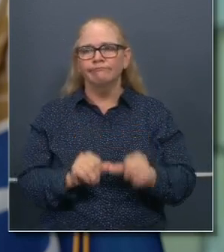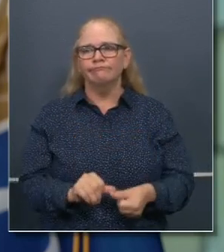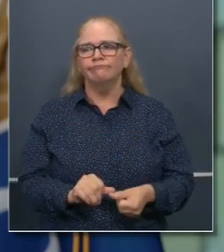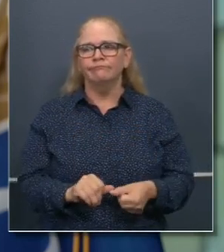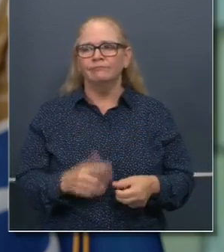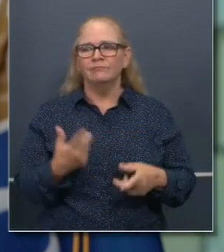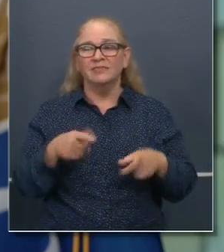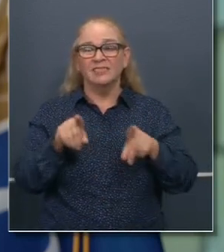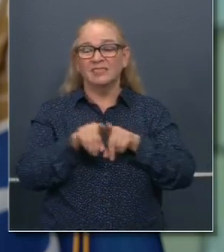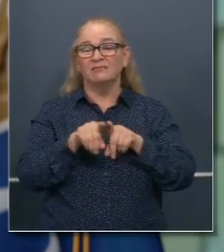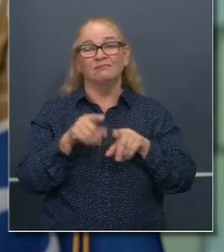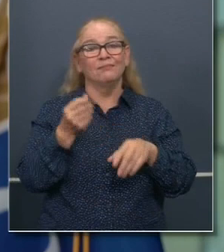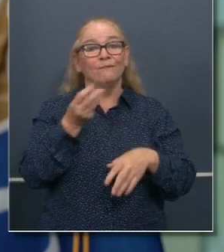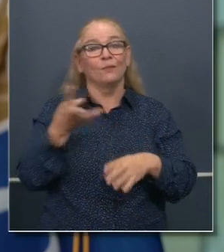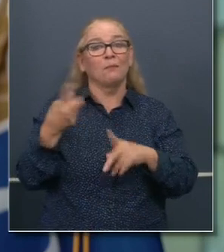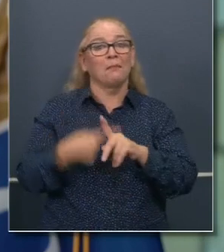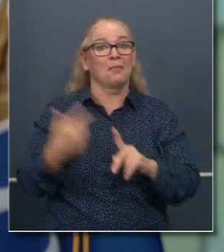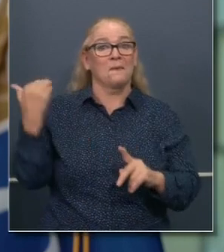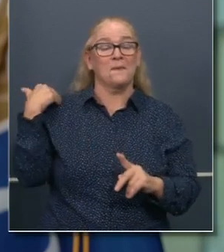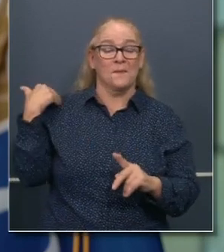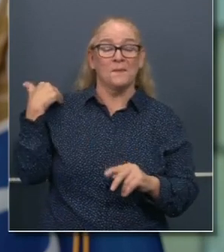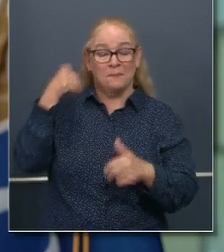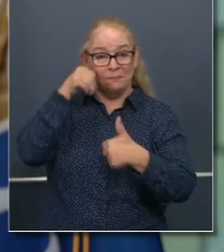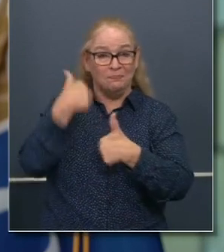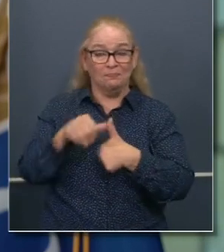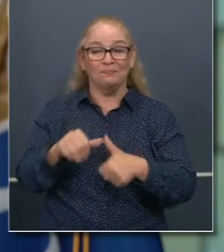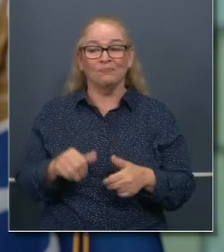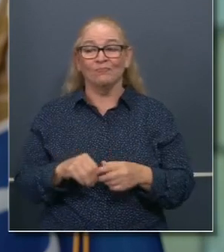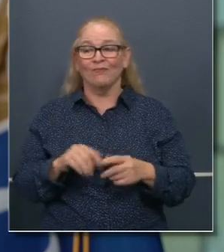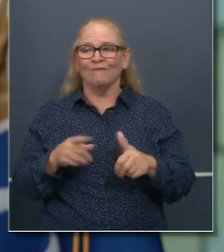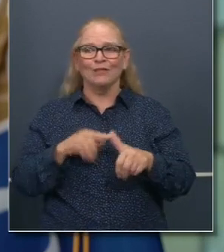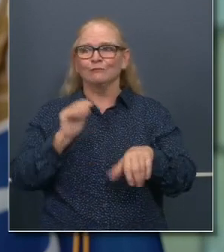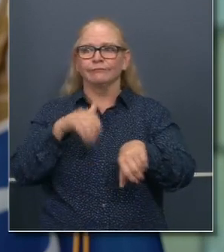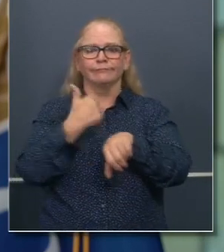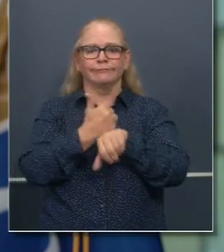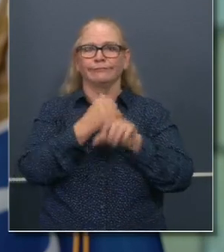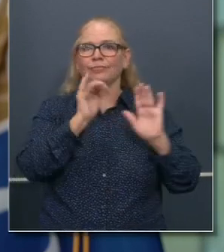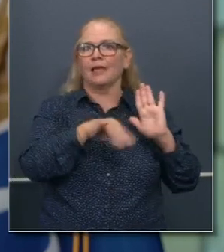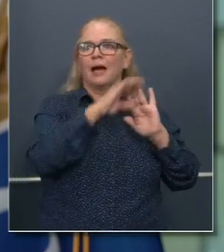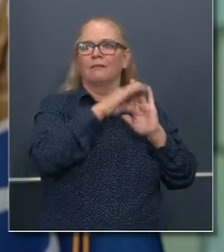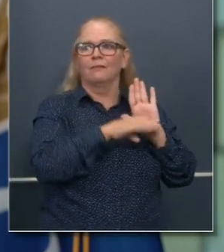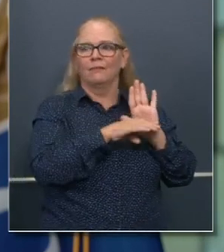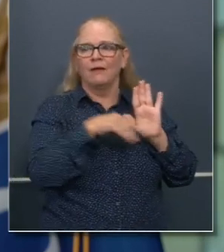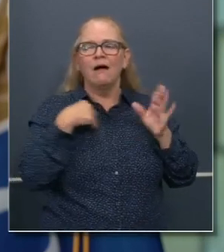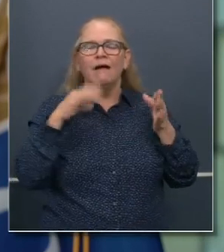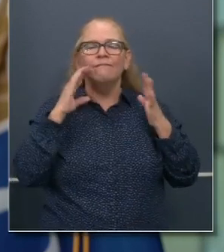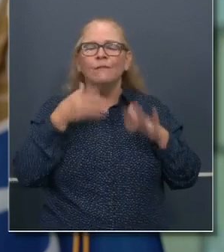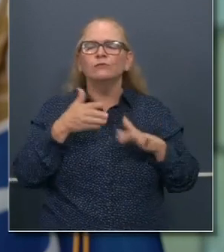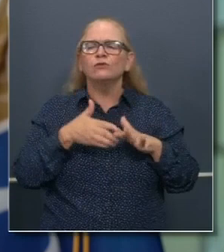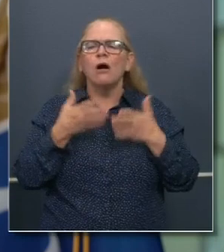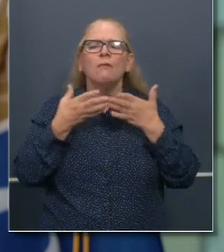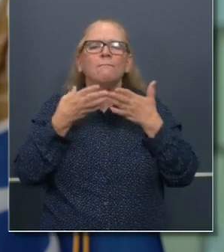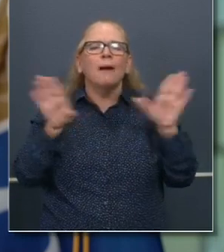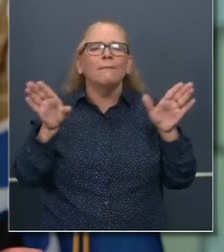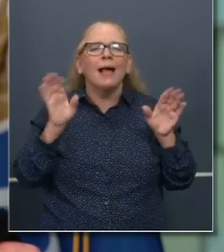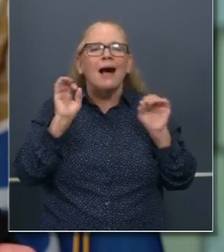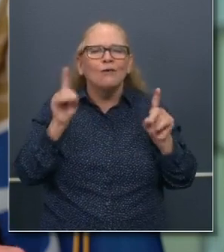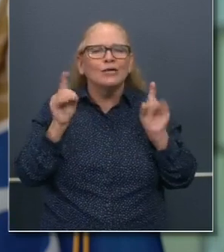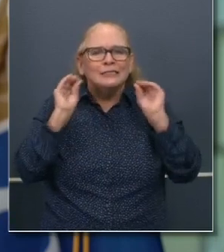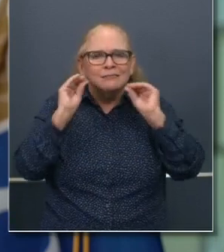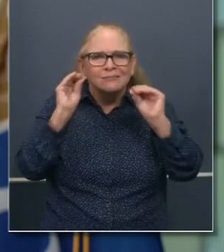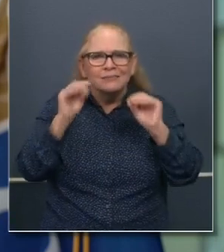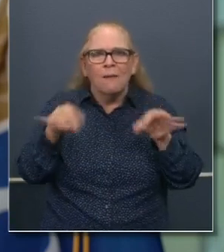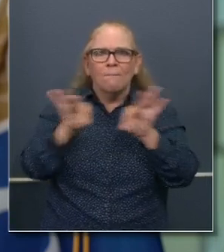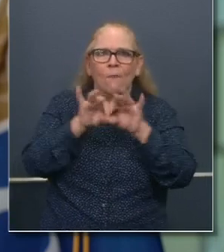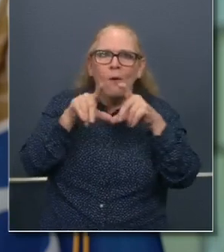ago when we did the original modifications of public education and awareness. around the power and potency